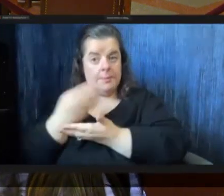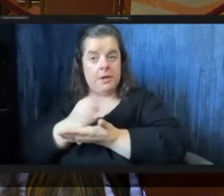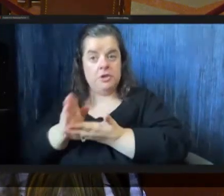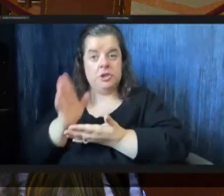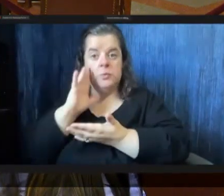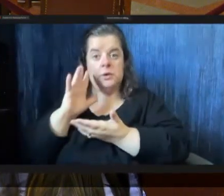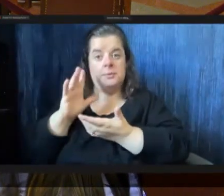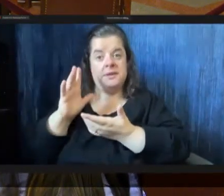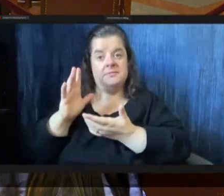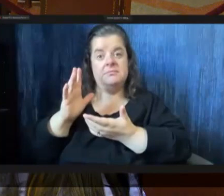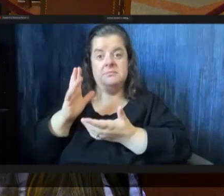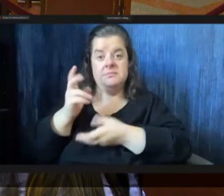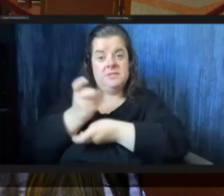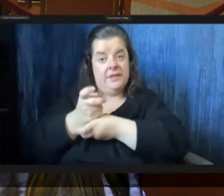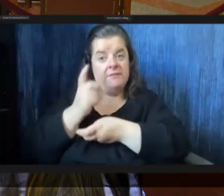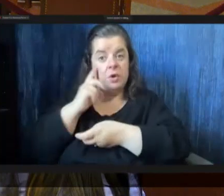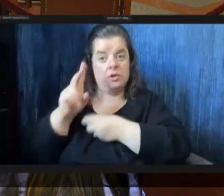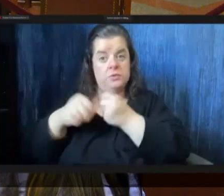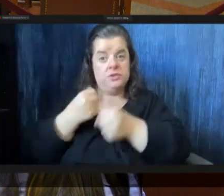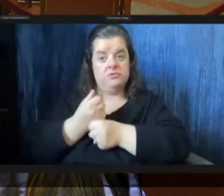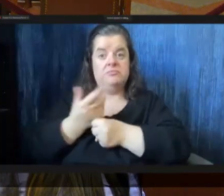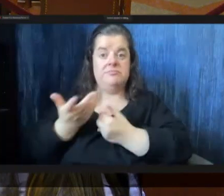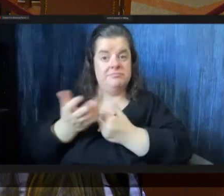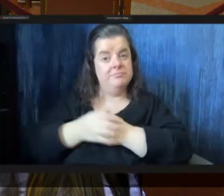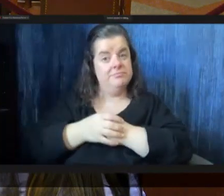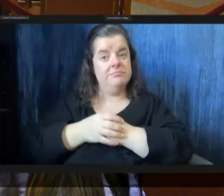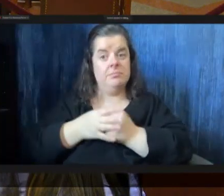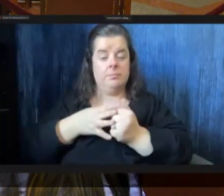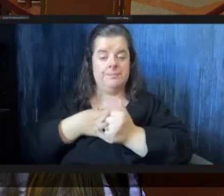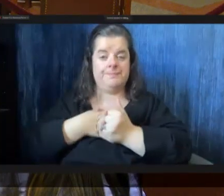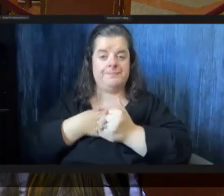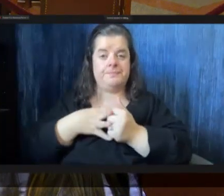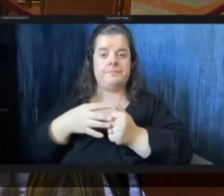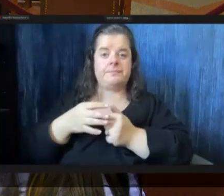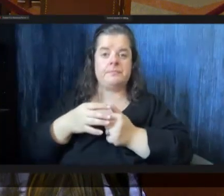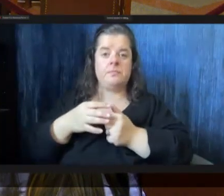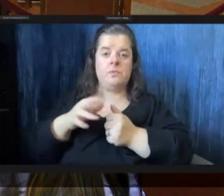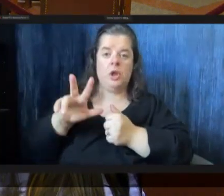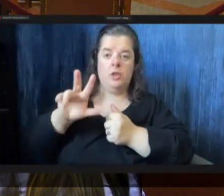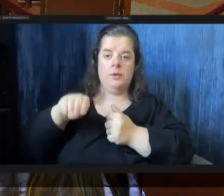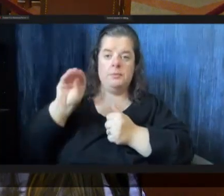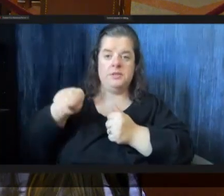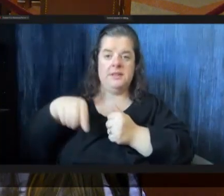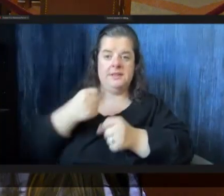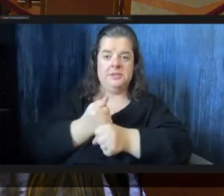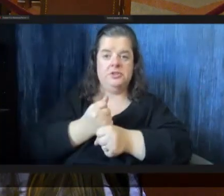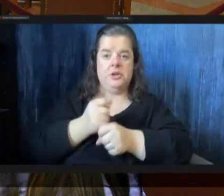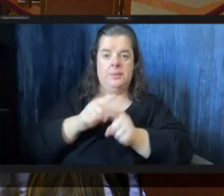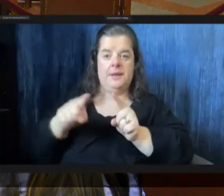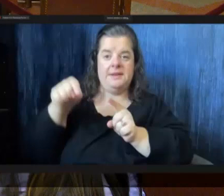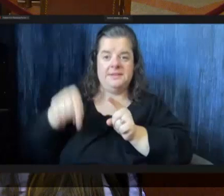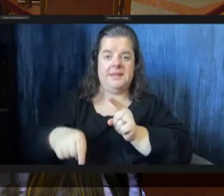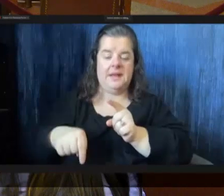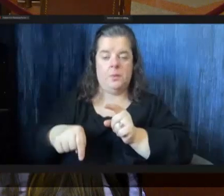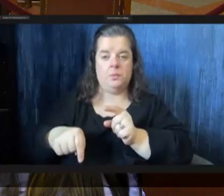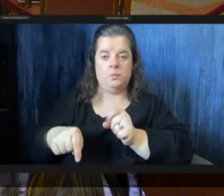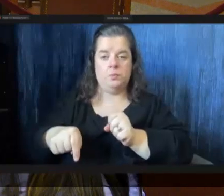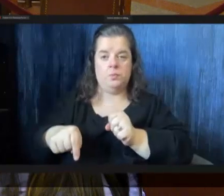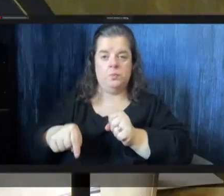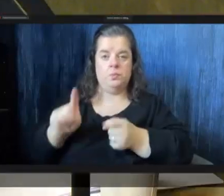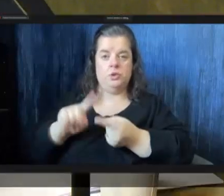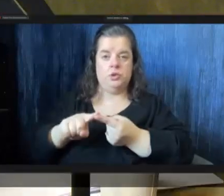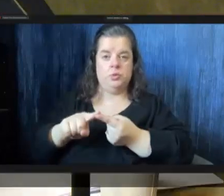tight over the next couple of years so uh yeah and then it's three percent this year but it does go down to